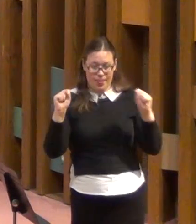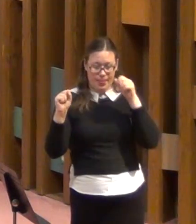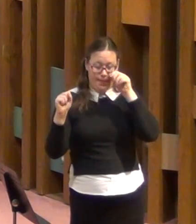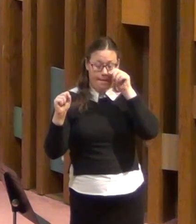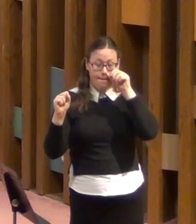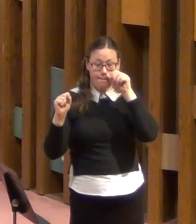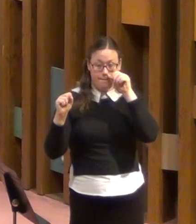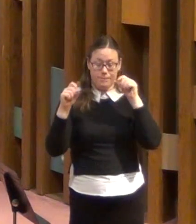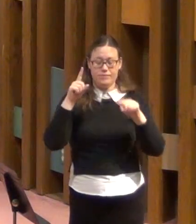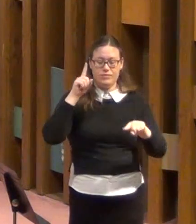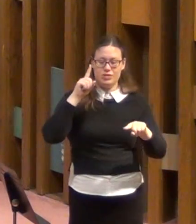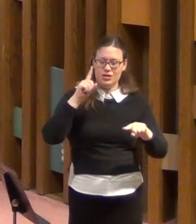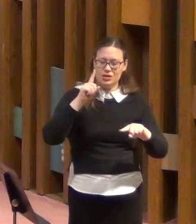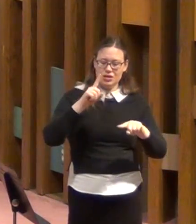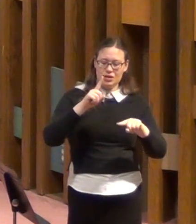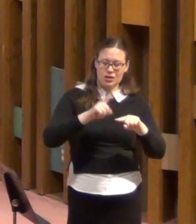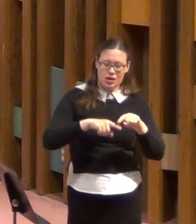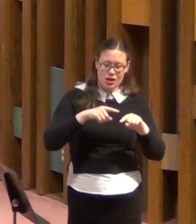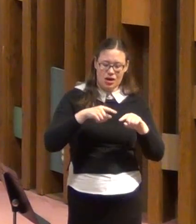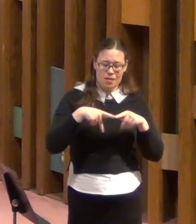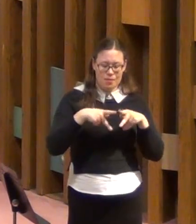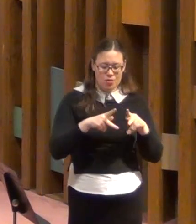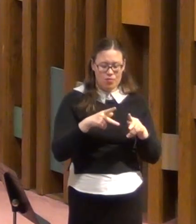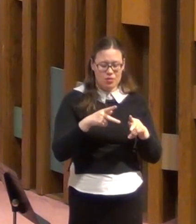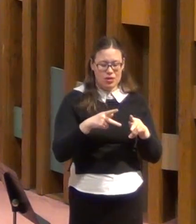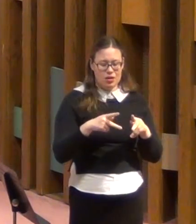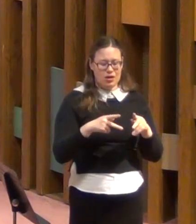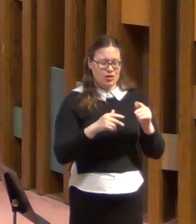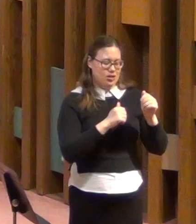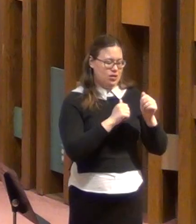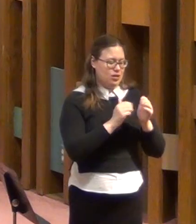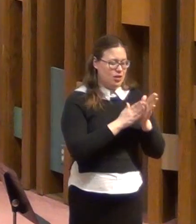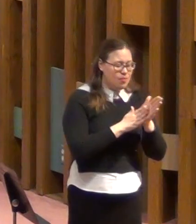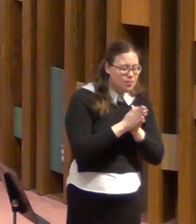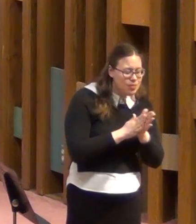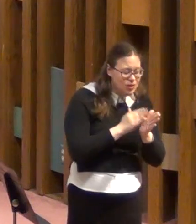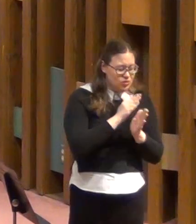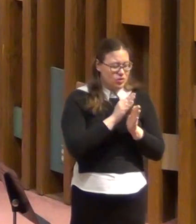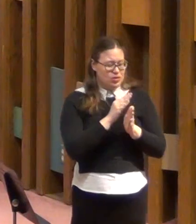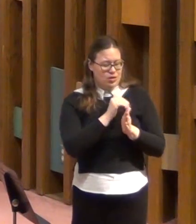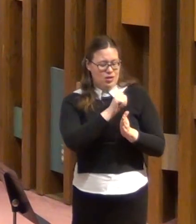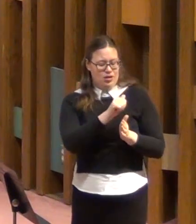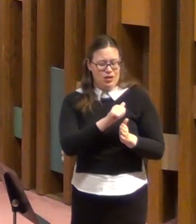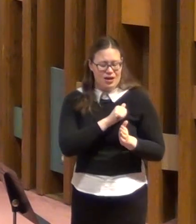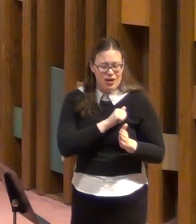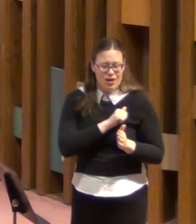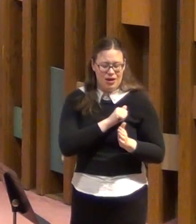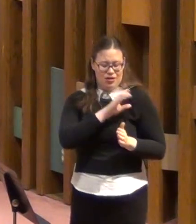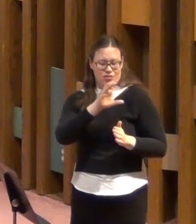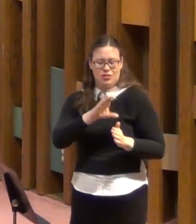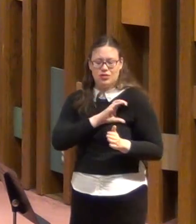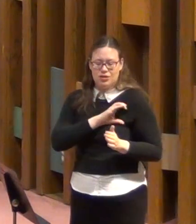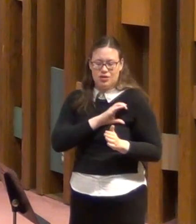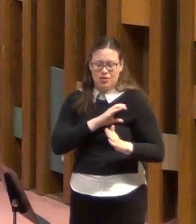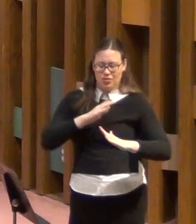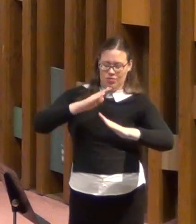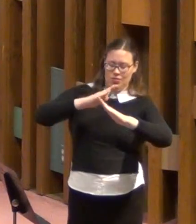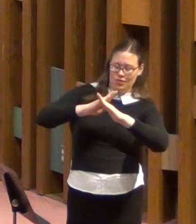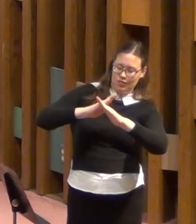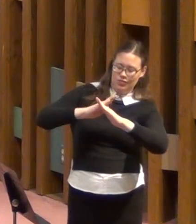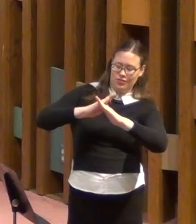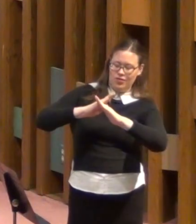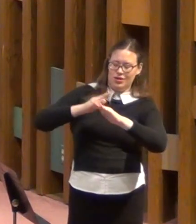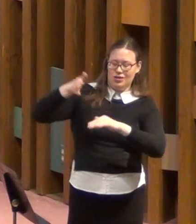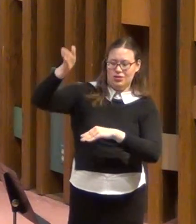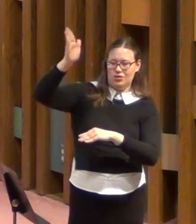anything in this life, any ambitions, any passions, anything of this world to get in the way